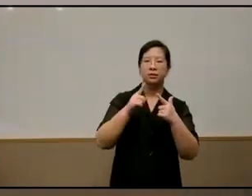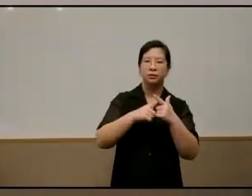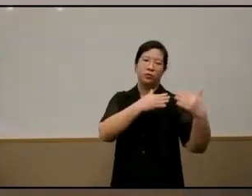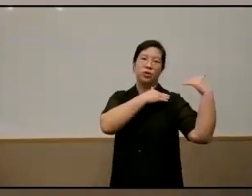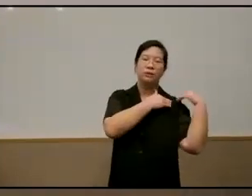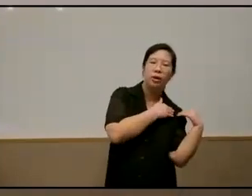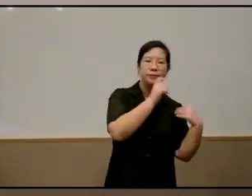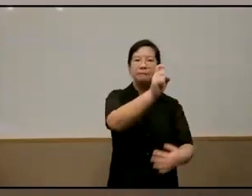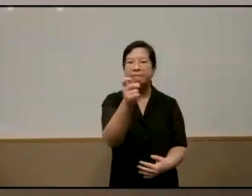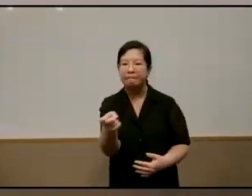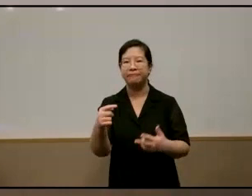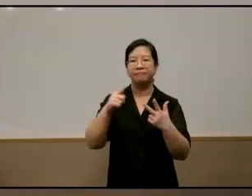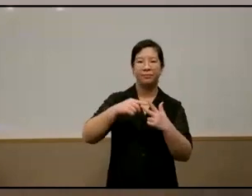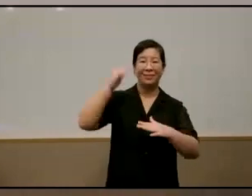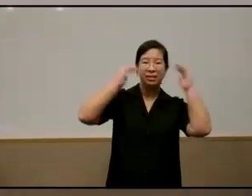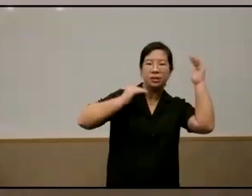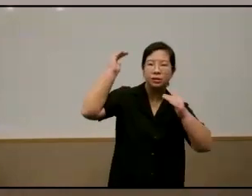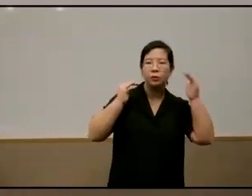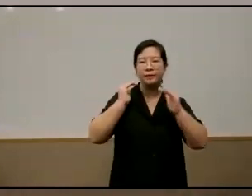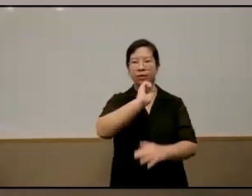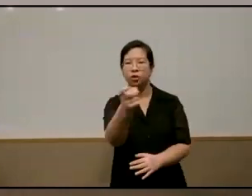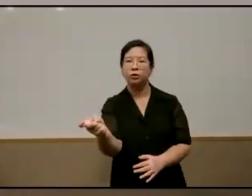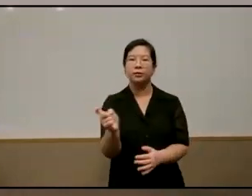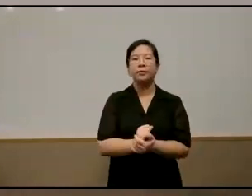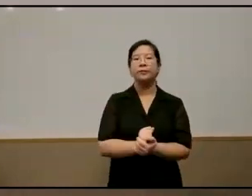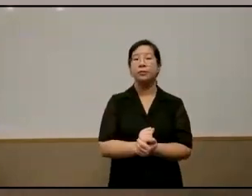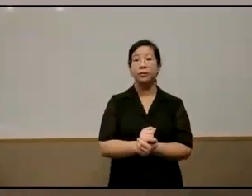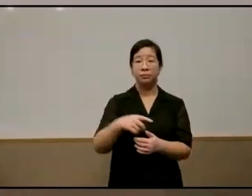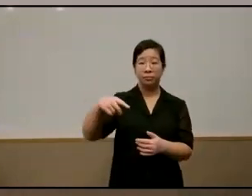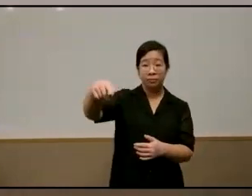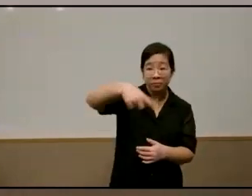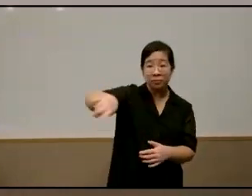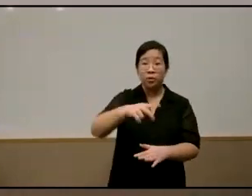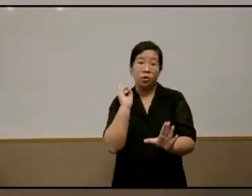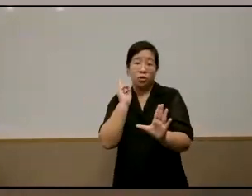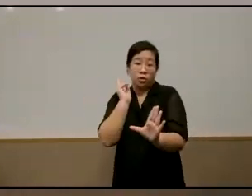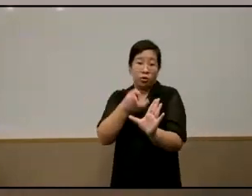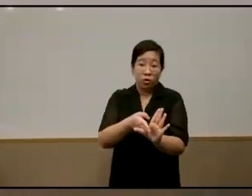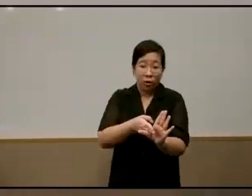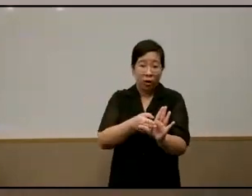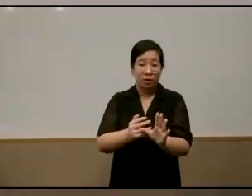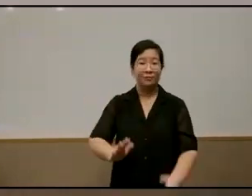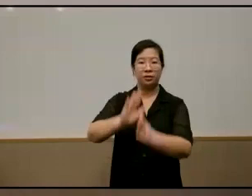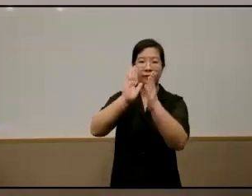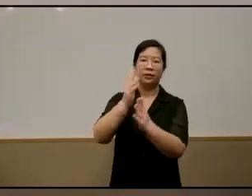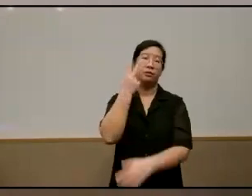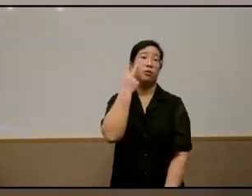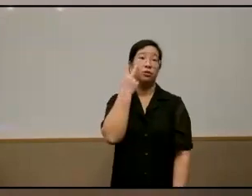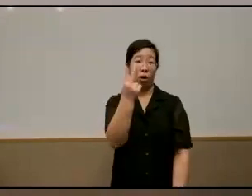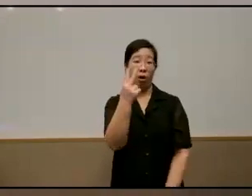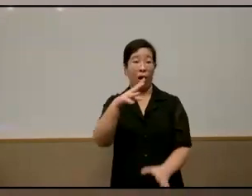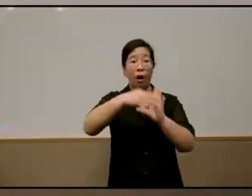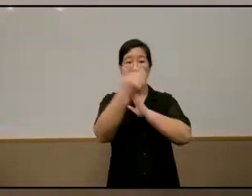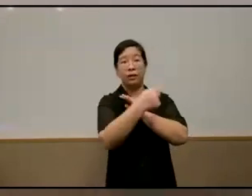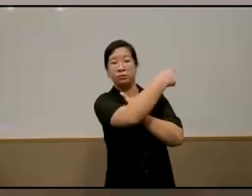adultification those of you who joined us in person would have seen these three words plastered on boards